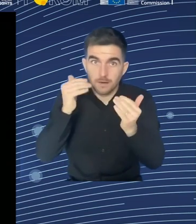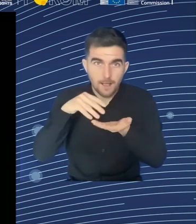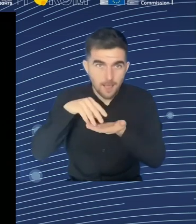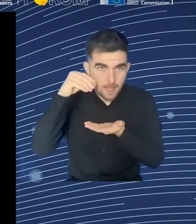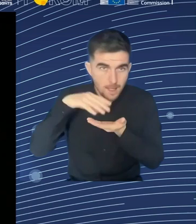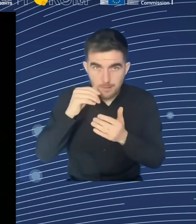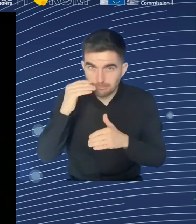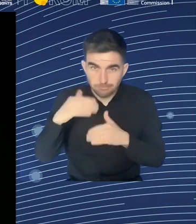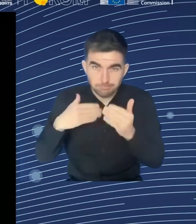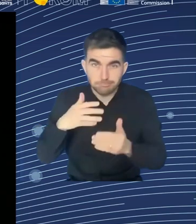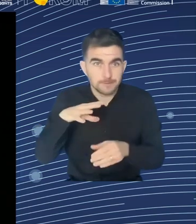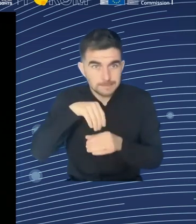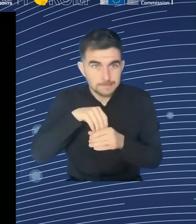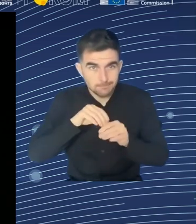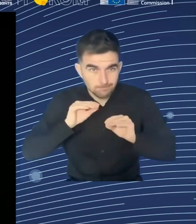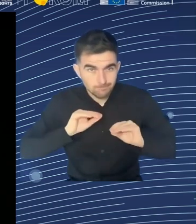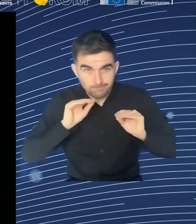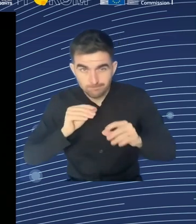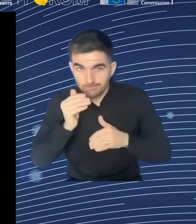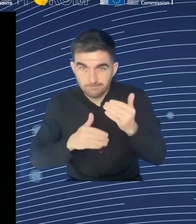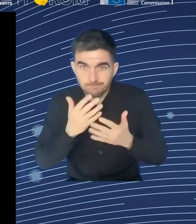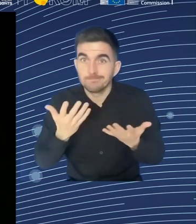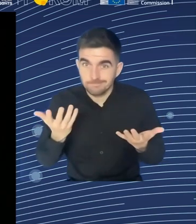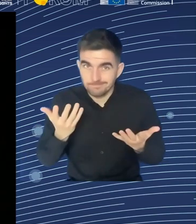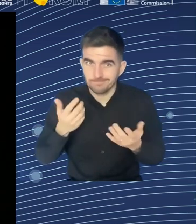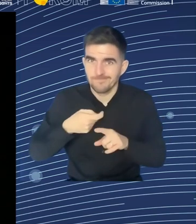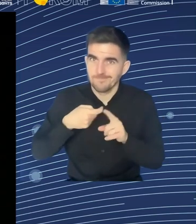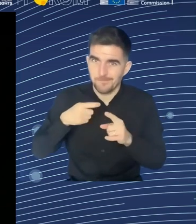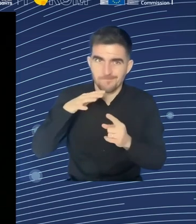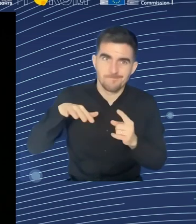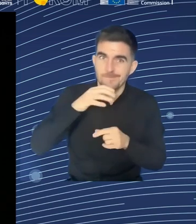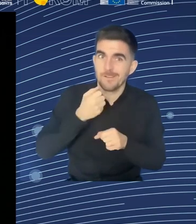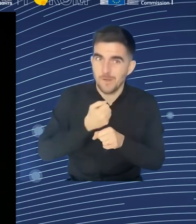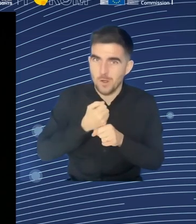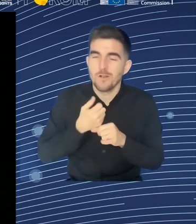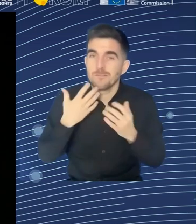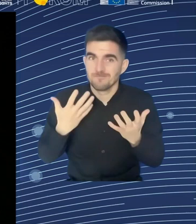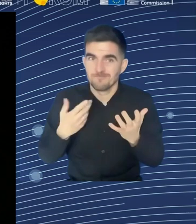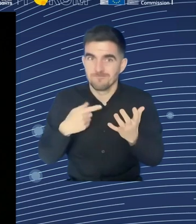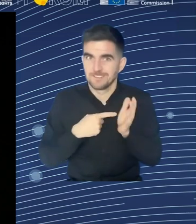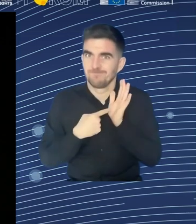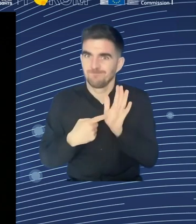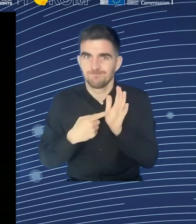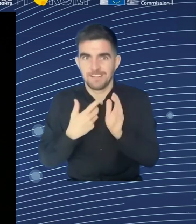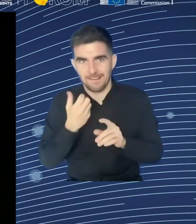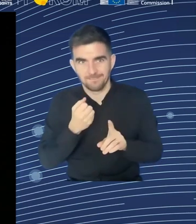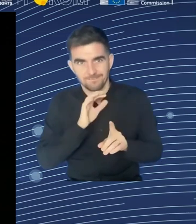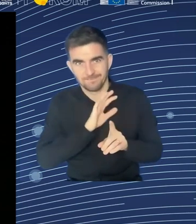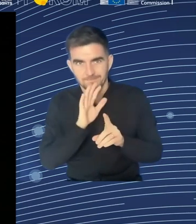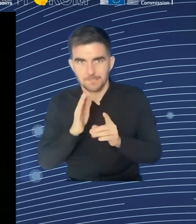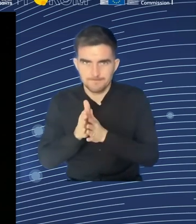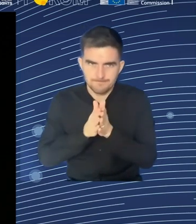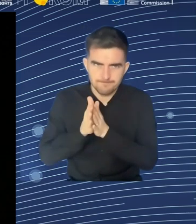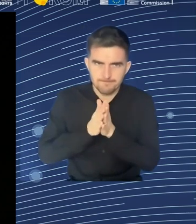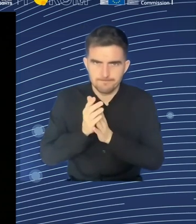of the company is tied with the success of the people in the company. And so I think it's an area